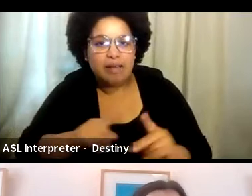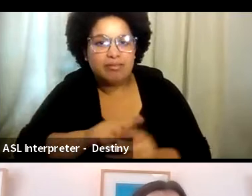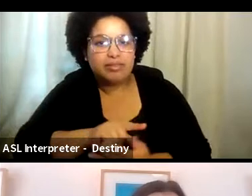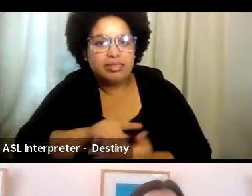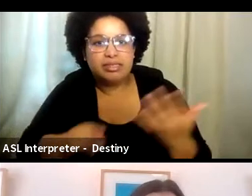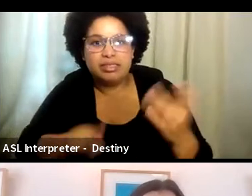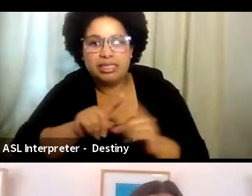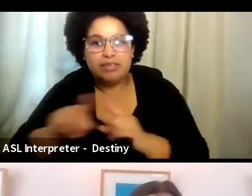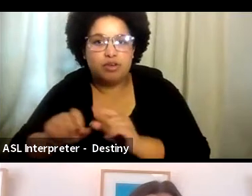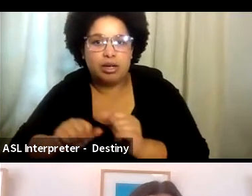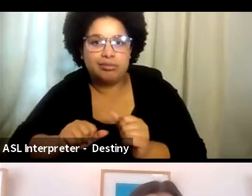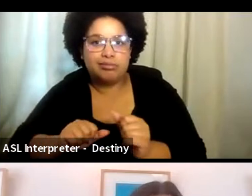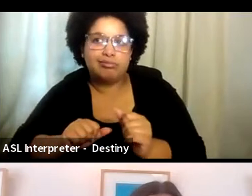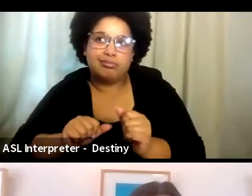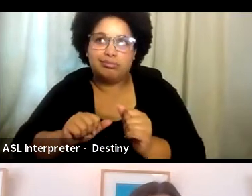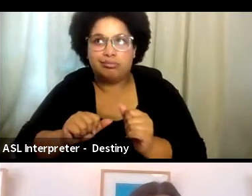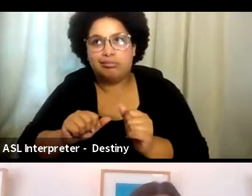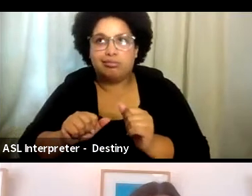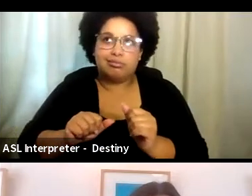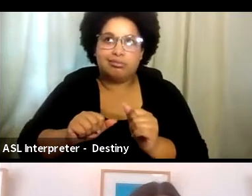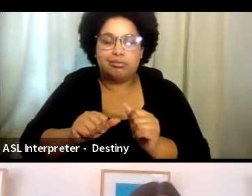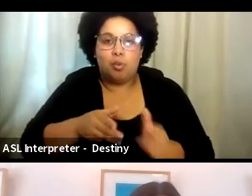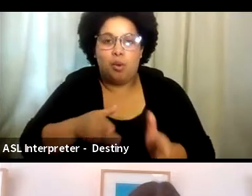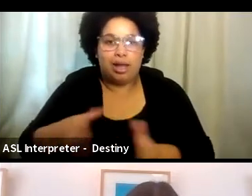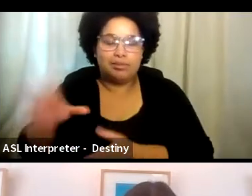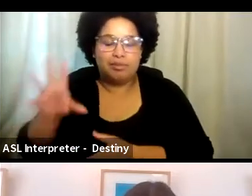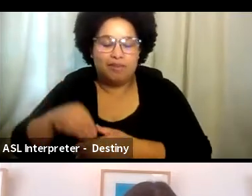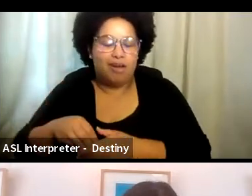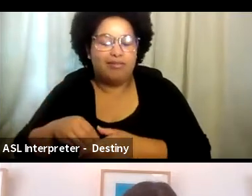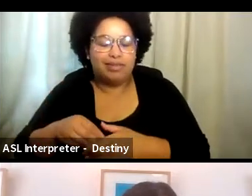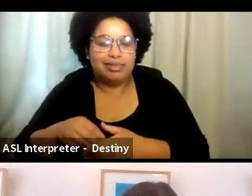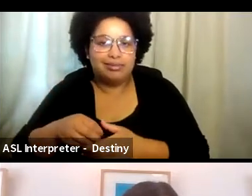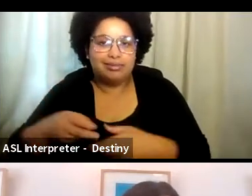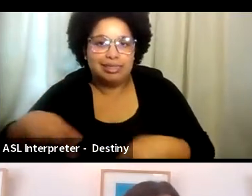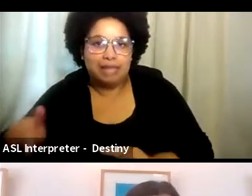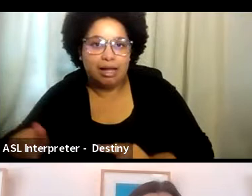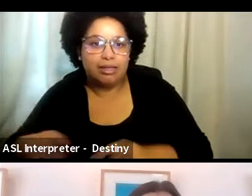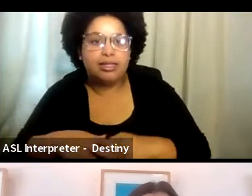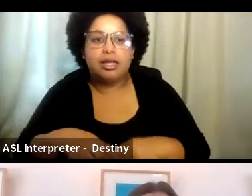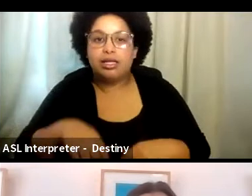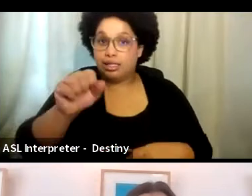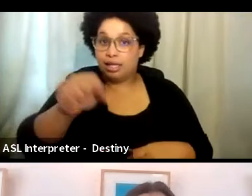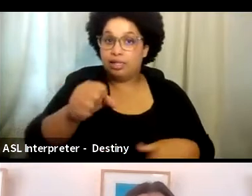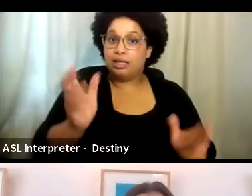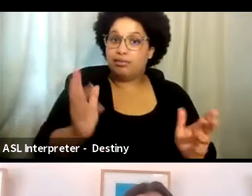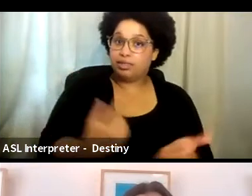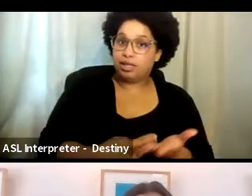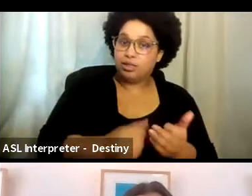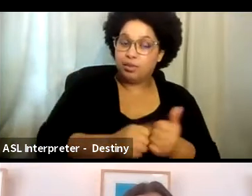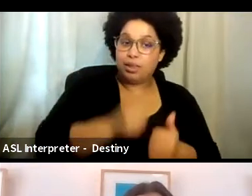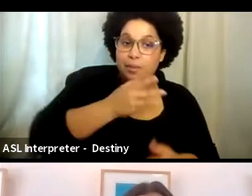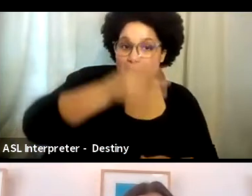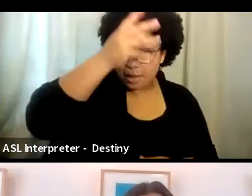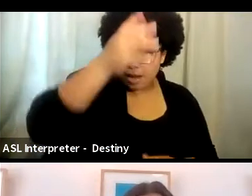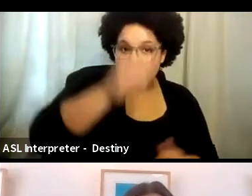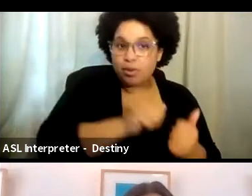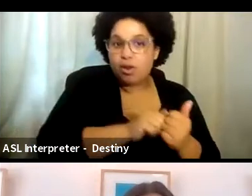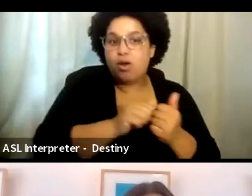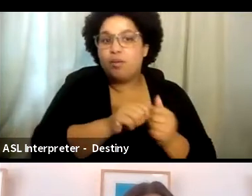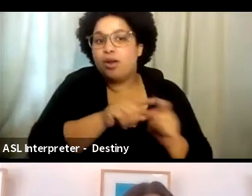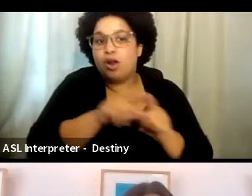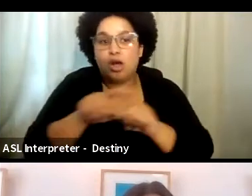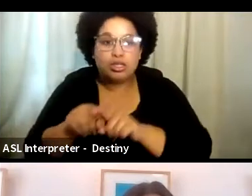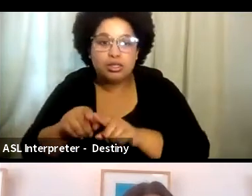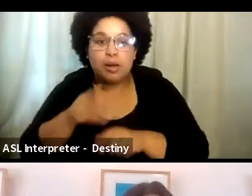Absolutely. Absolutely. And I've had many, a, many, a, a conversation with a parent, um, but also, uh, a